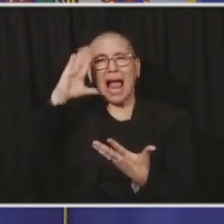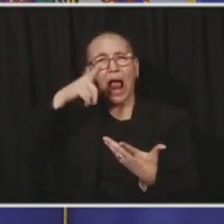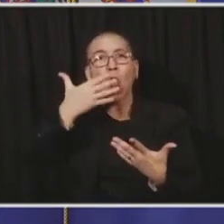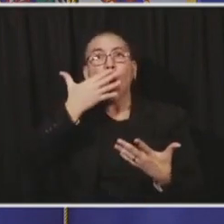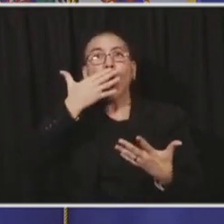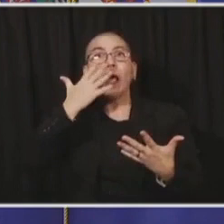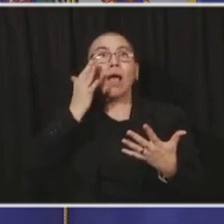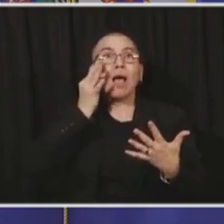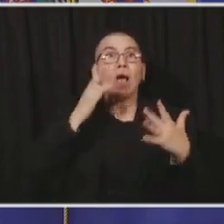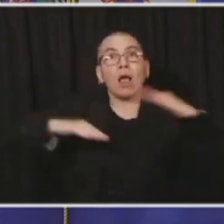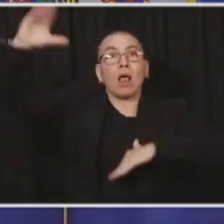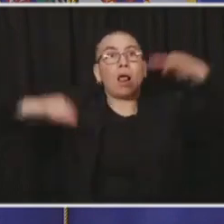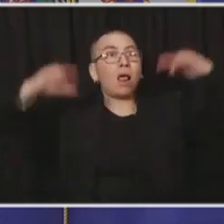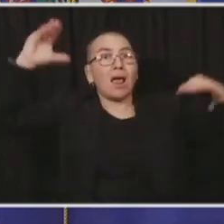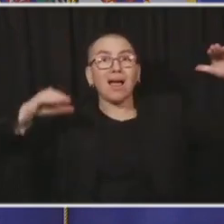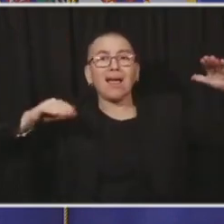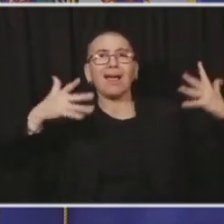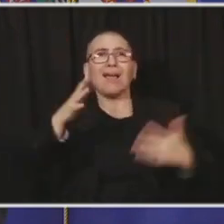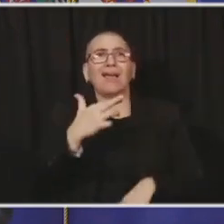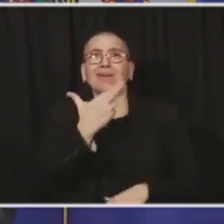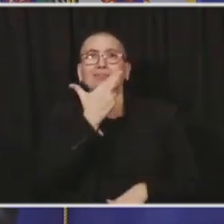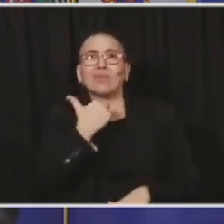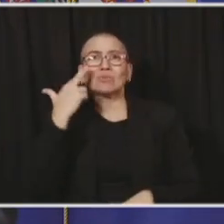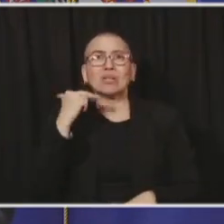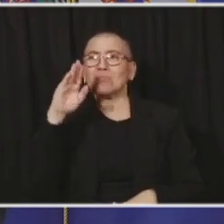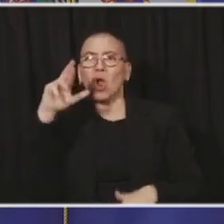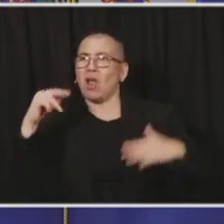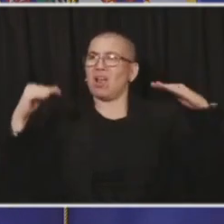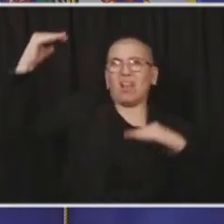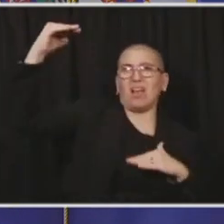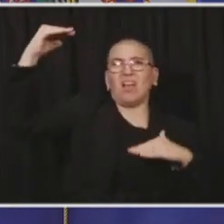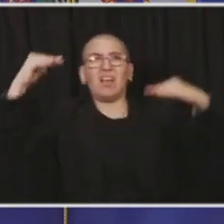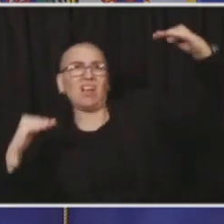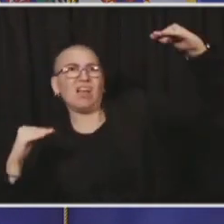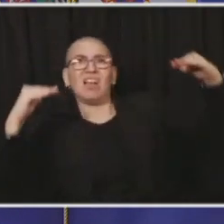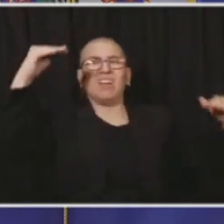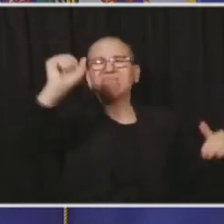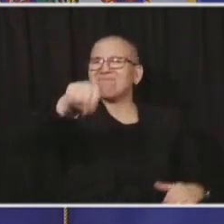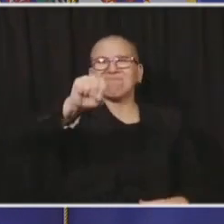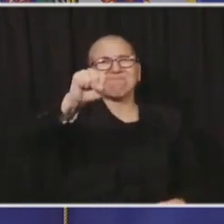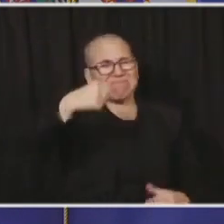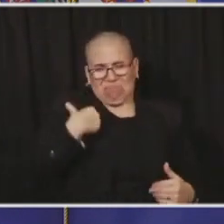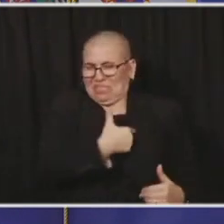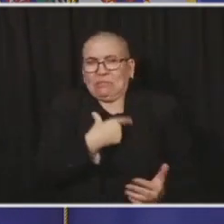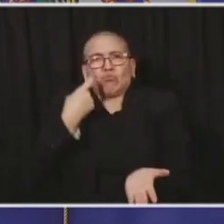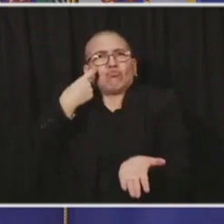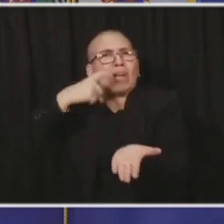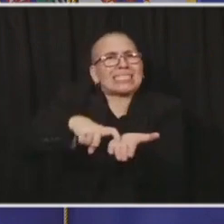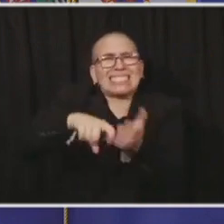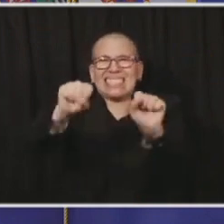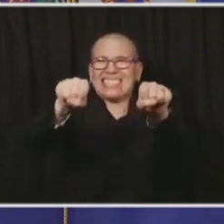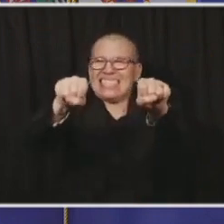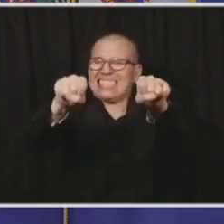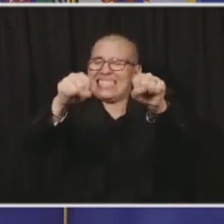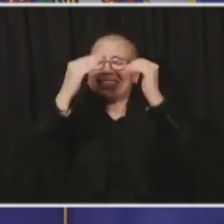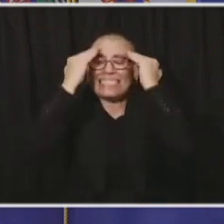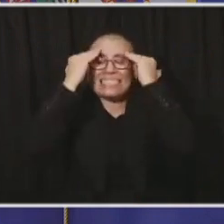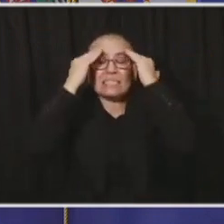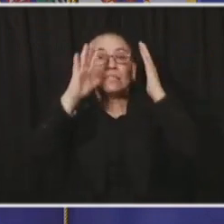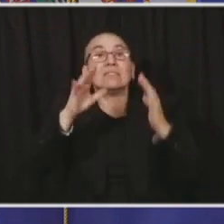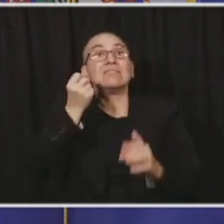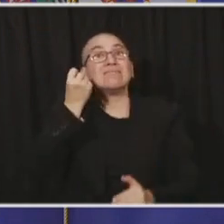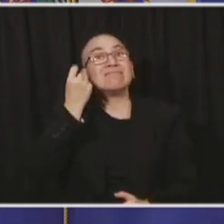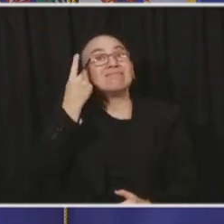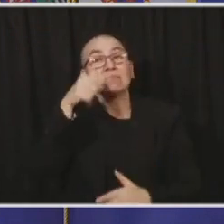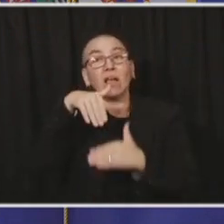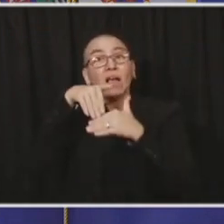or standing activities that involve extended periods of time without a mask on with people not in your family. That is the description of a bar,